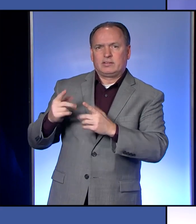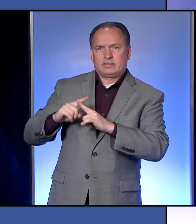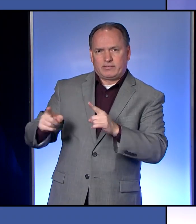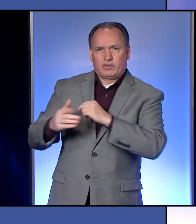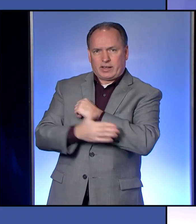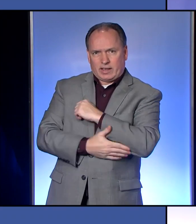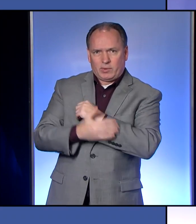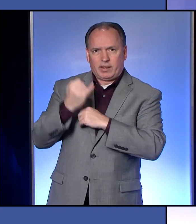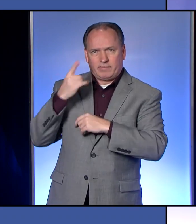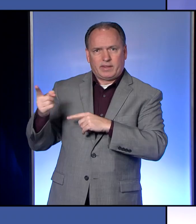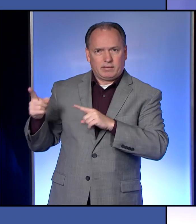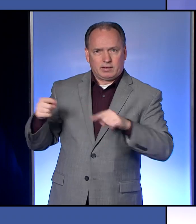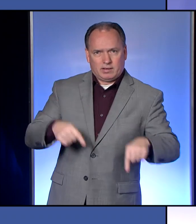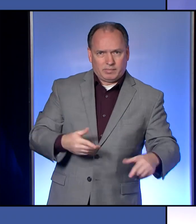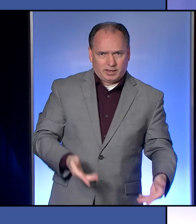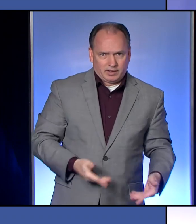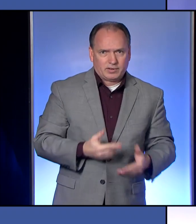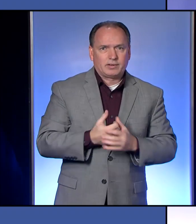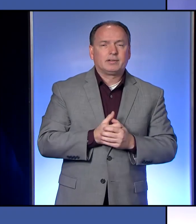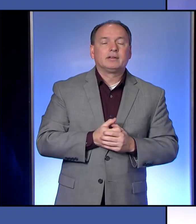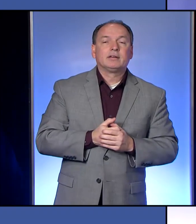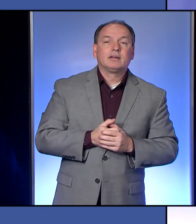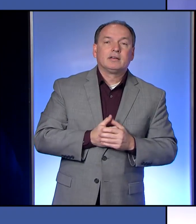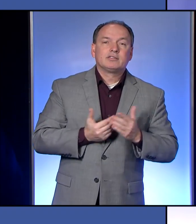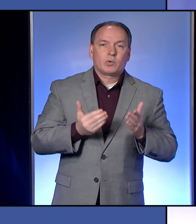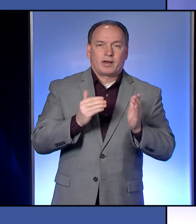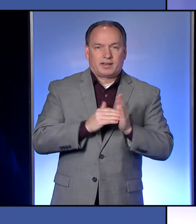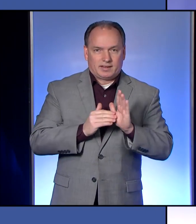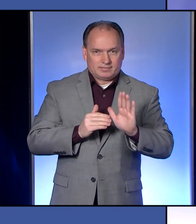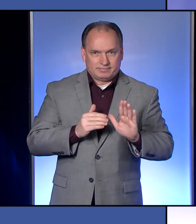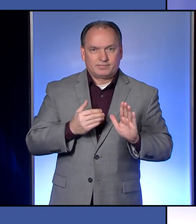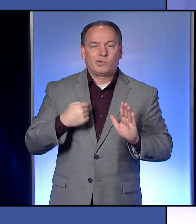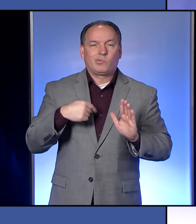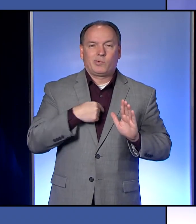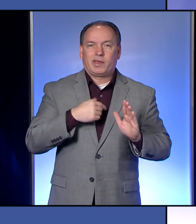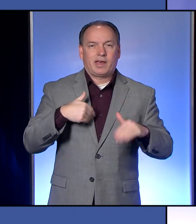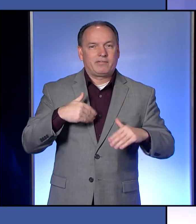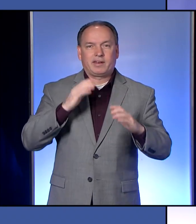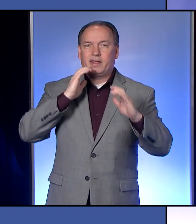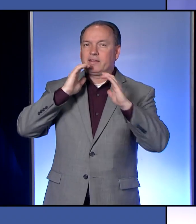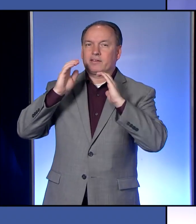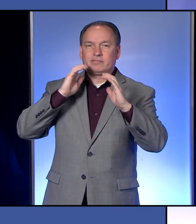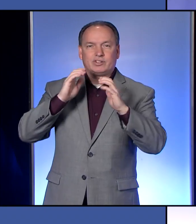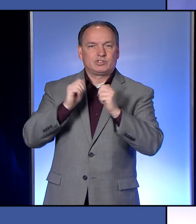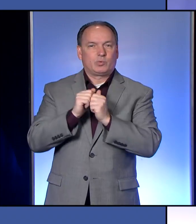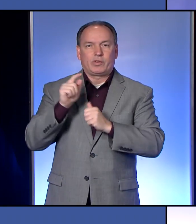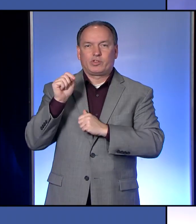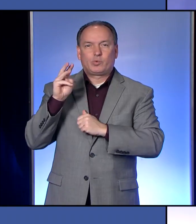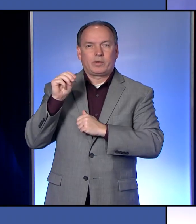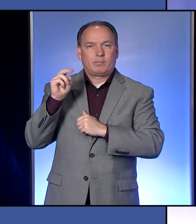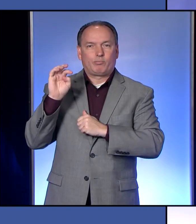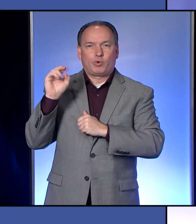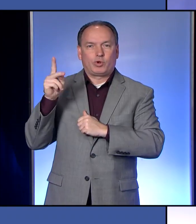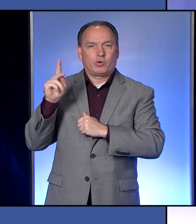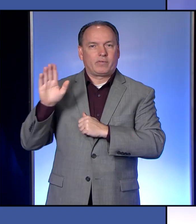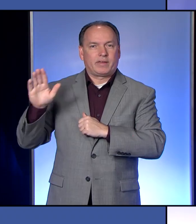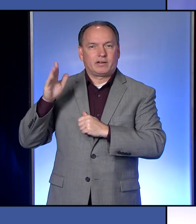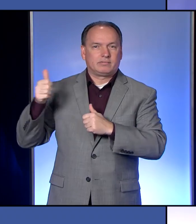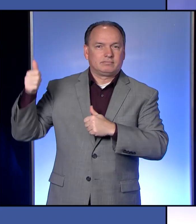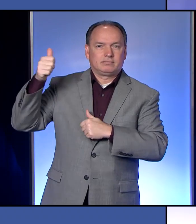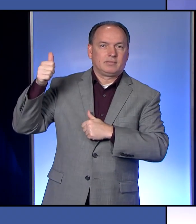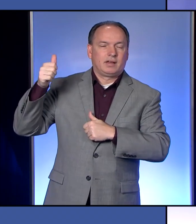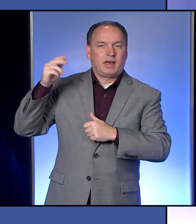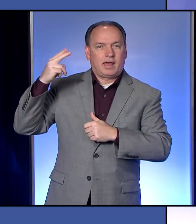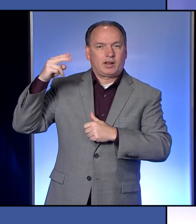county if they do come here? So, again, we haven't had any conversations with Twinbrook or their corporate headquarters.